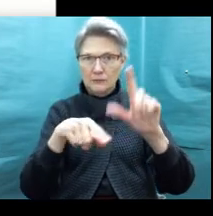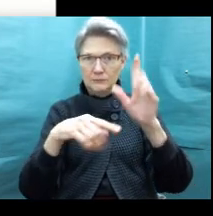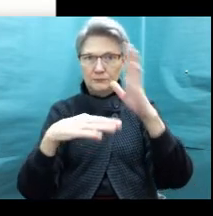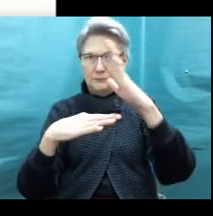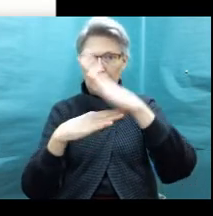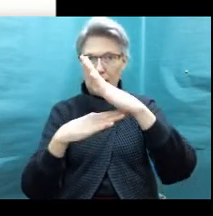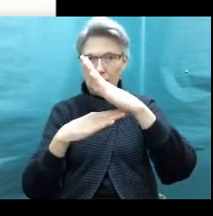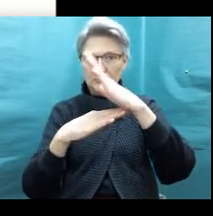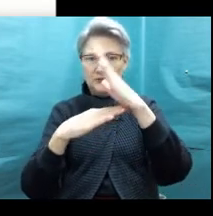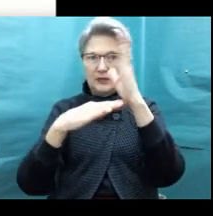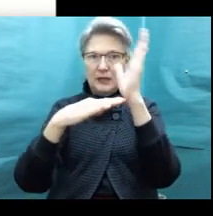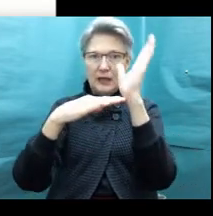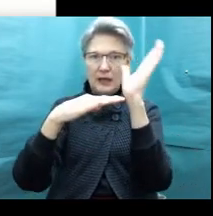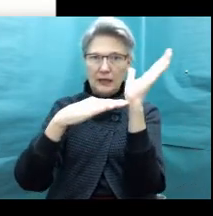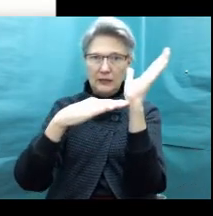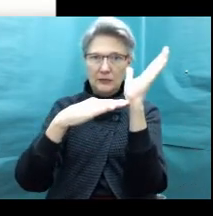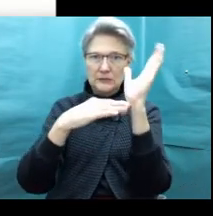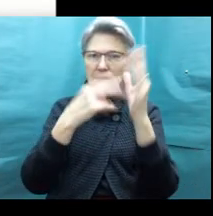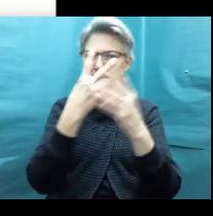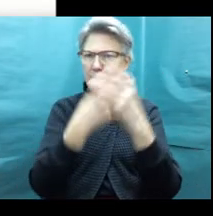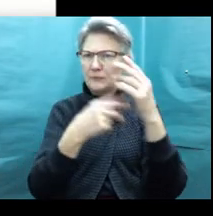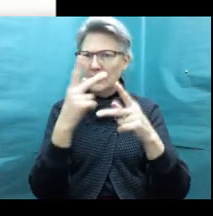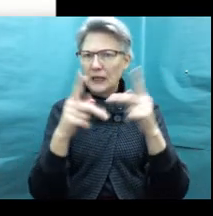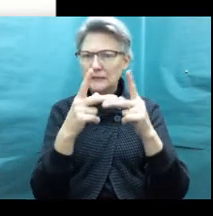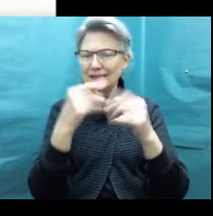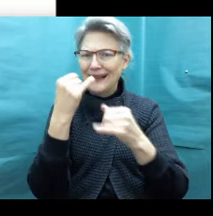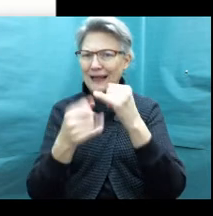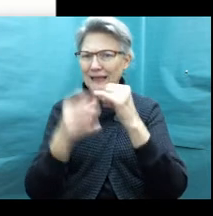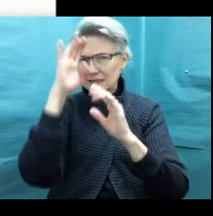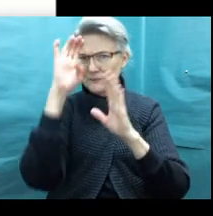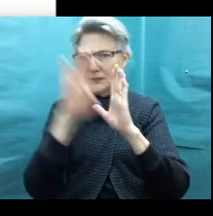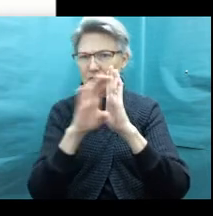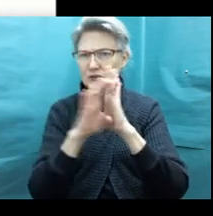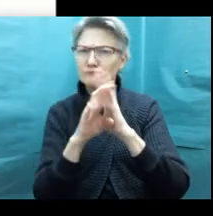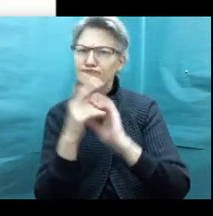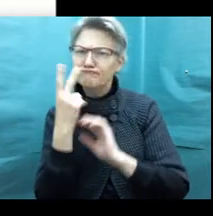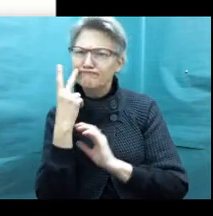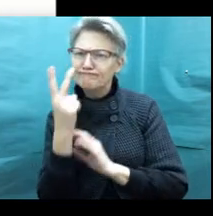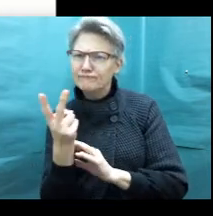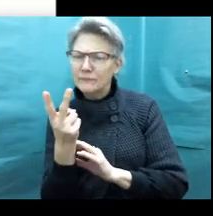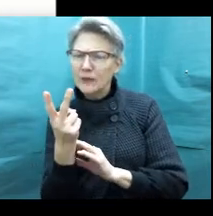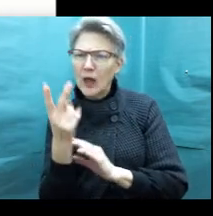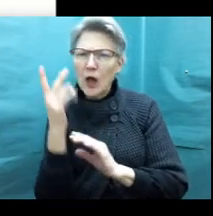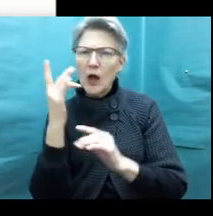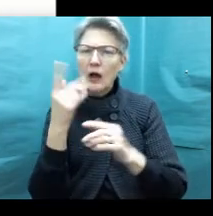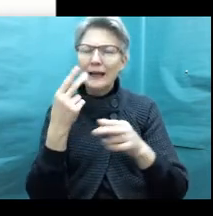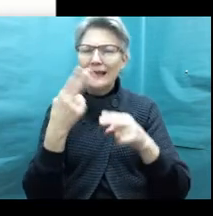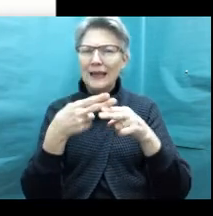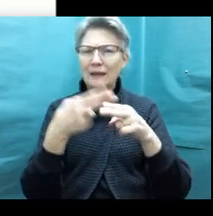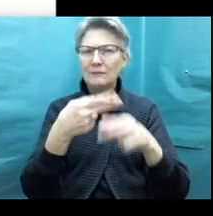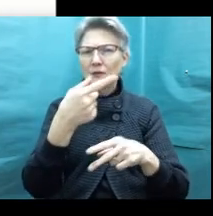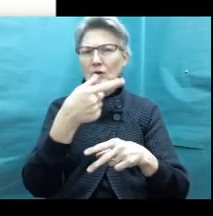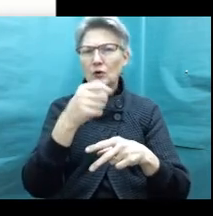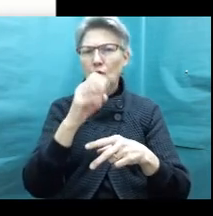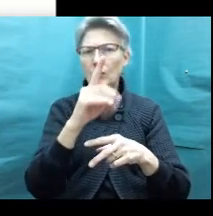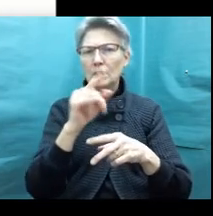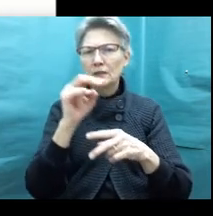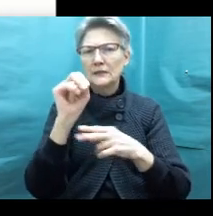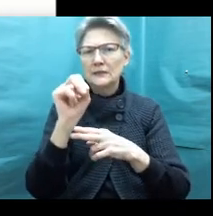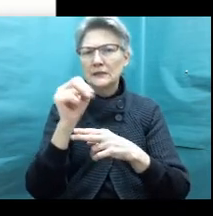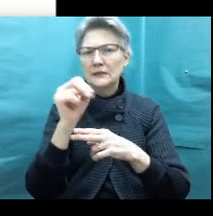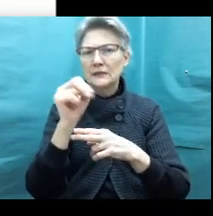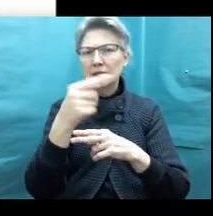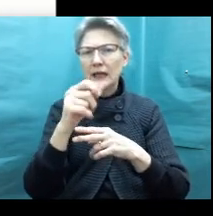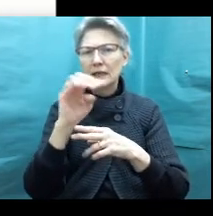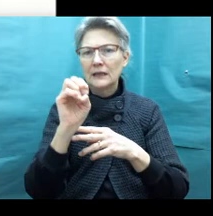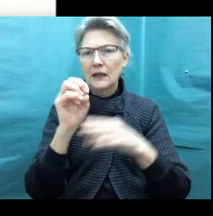types of angles are formed there. And then my last picture, the Golden Gate Bridge, I noticed that the lines, and I was